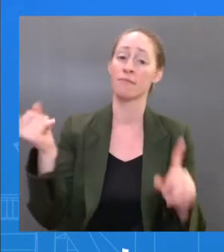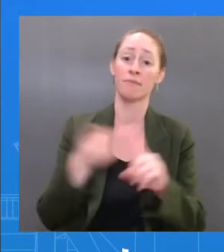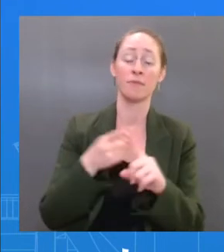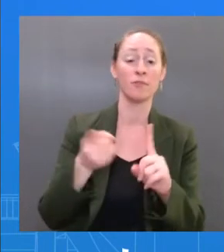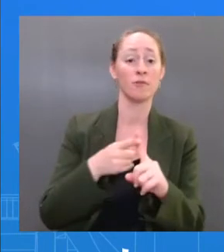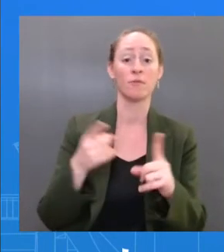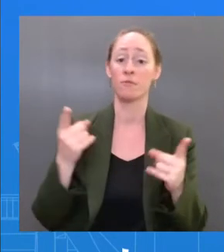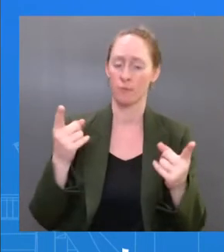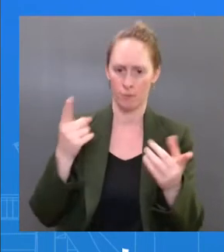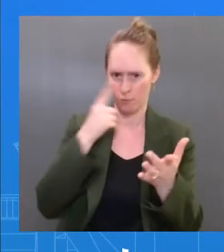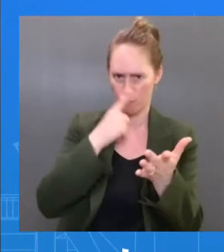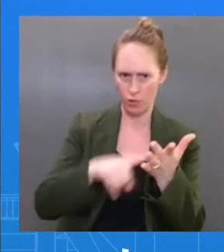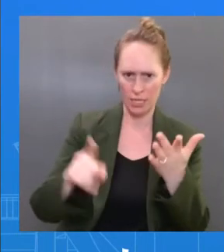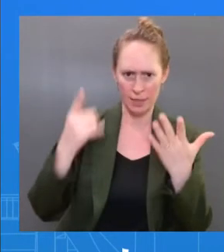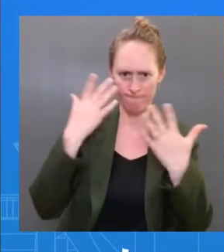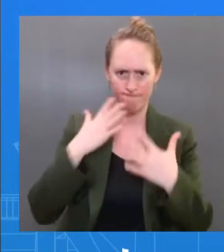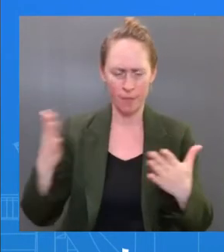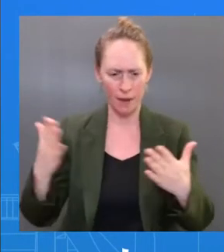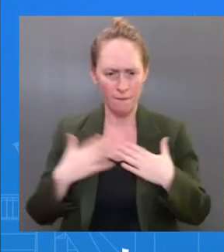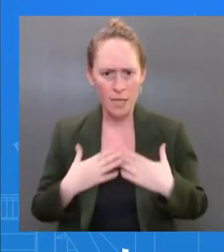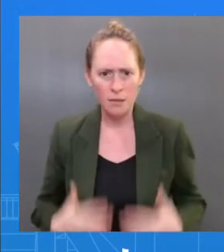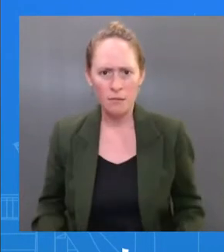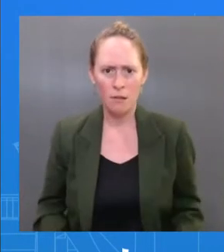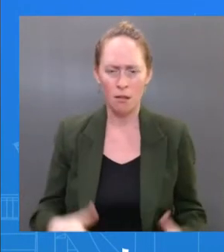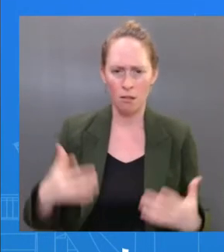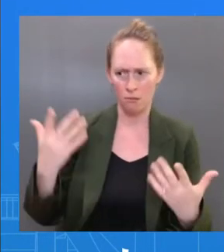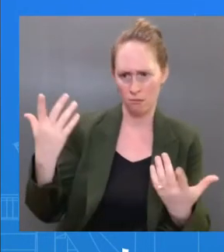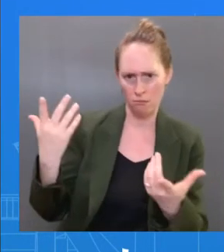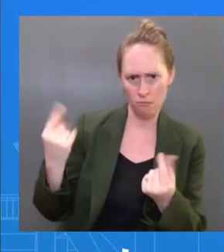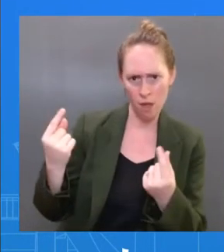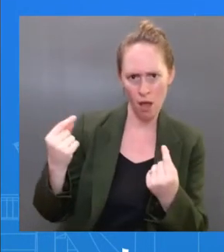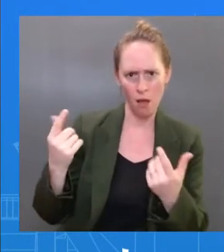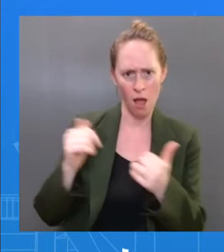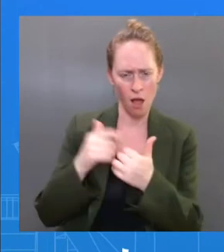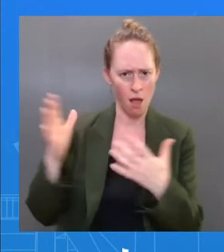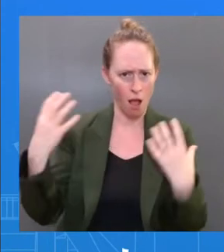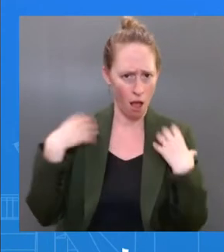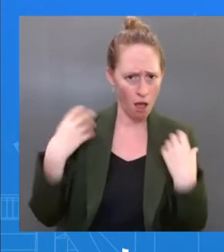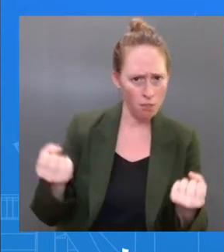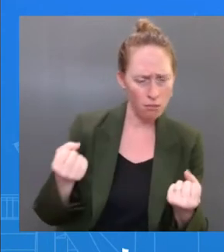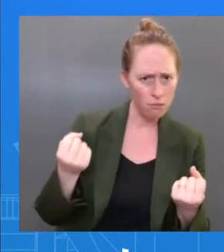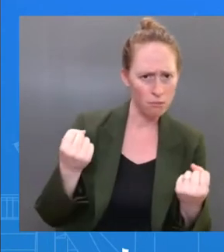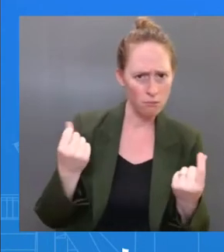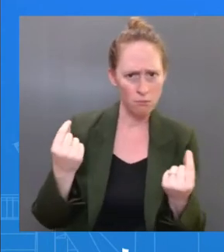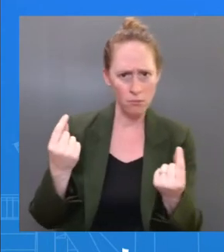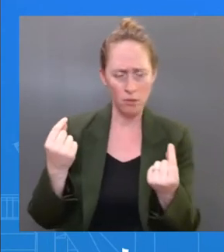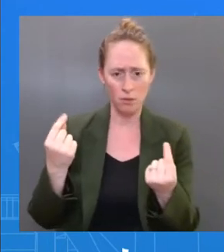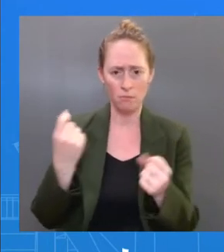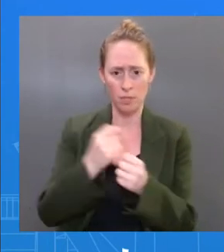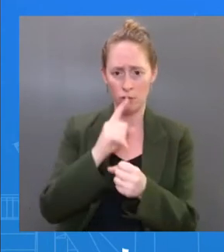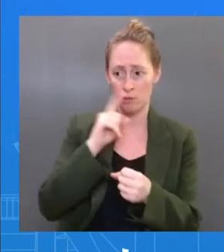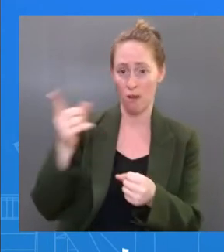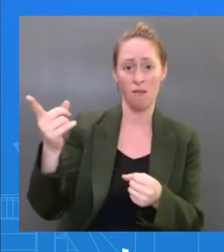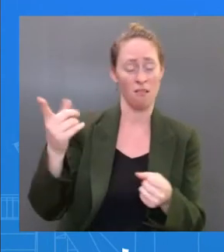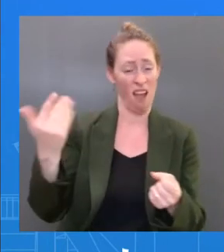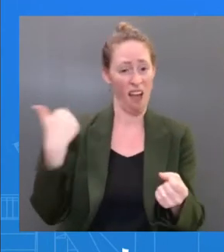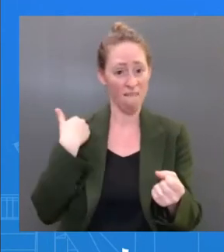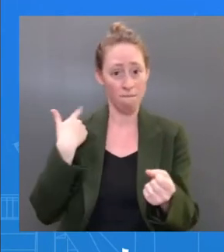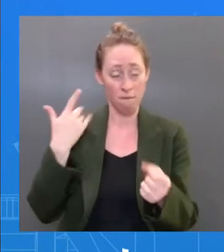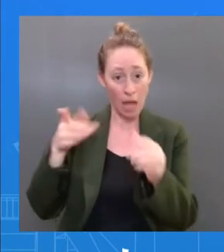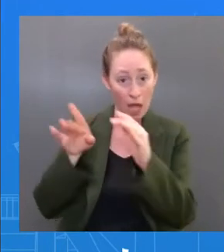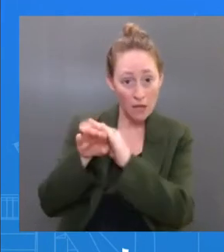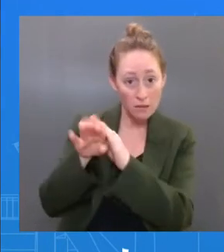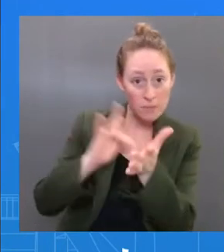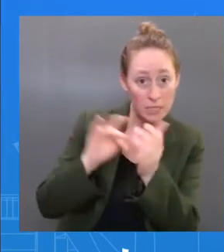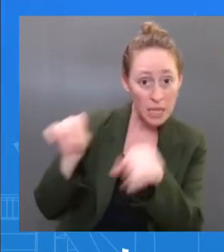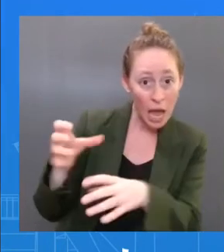treatments. And the bottom line is, given how much immunity he has from vaccines, given that he was started on treatments